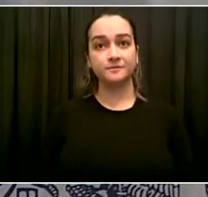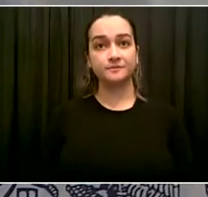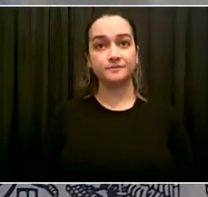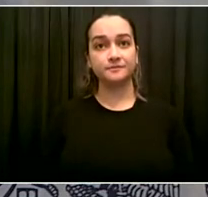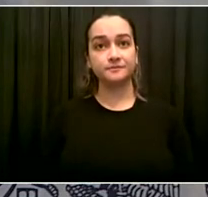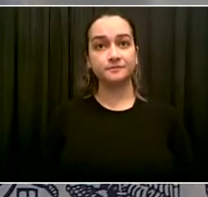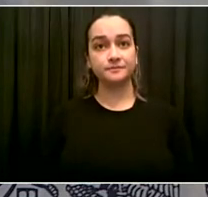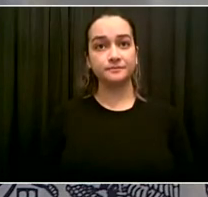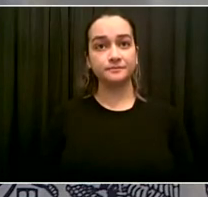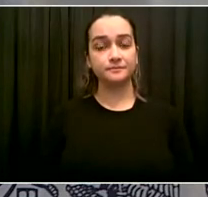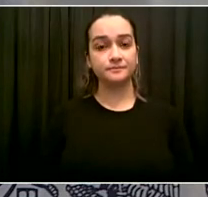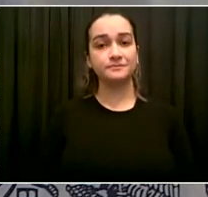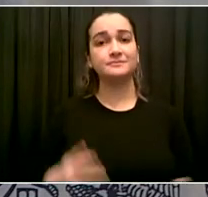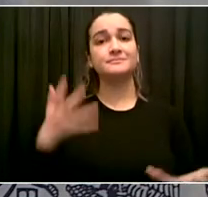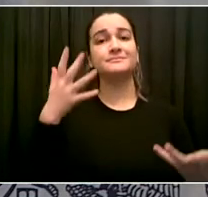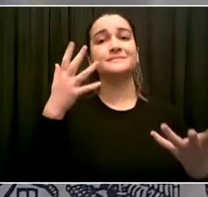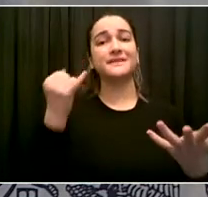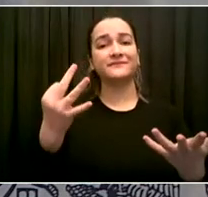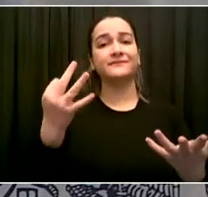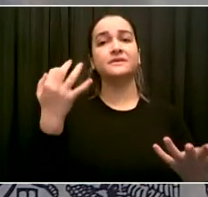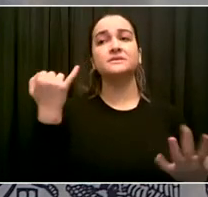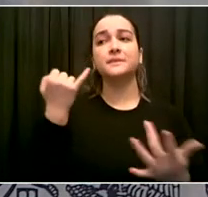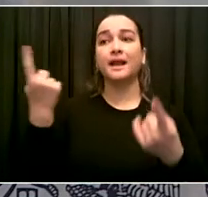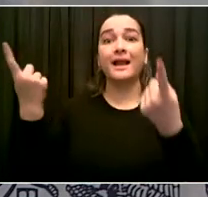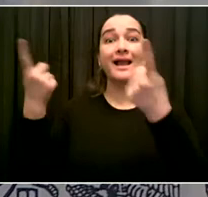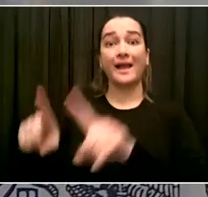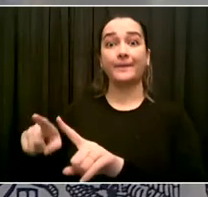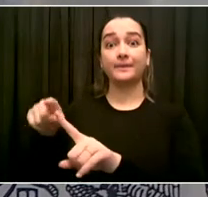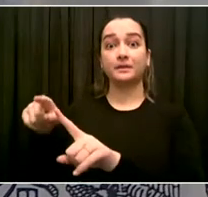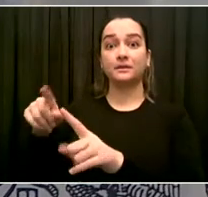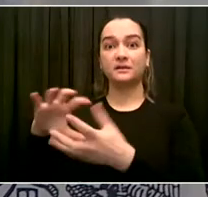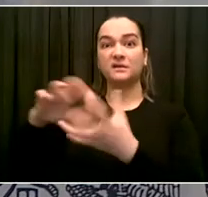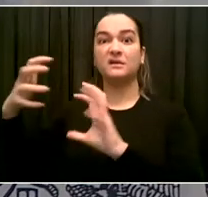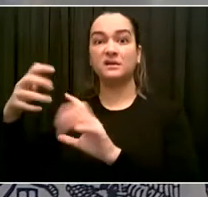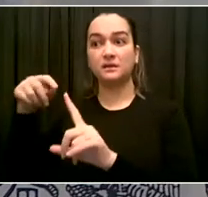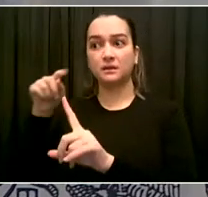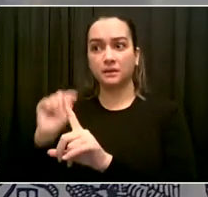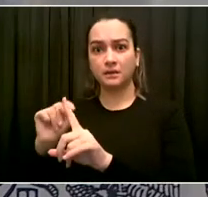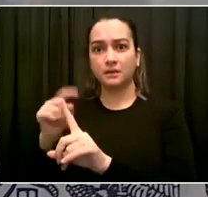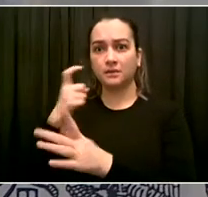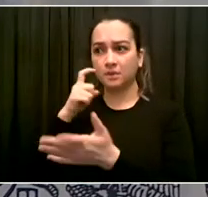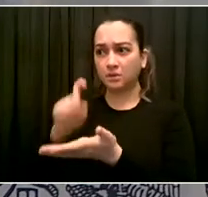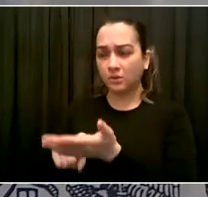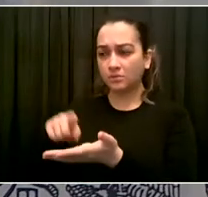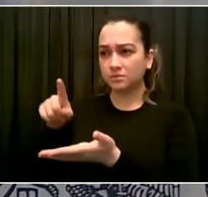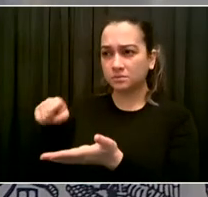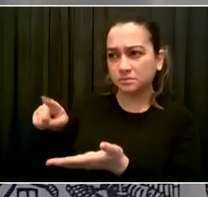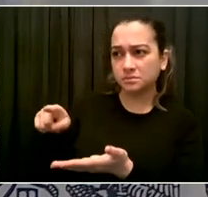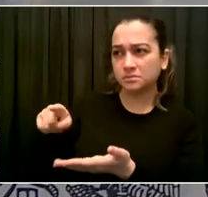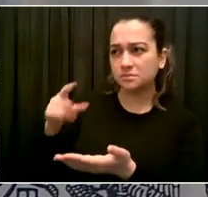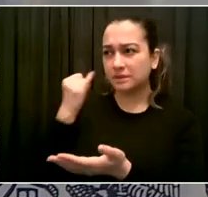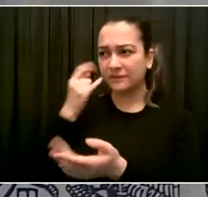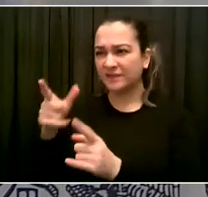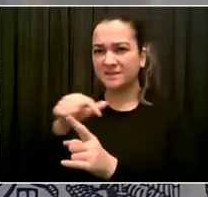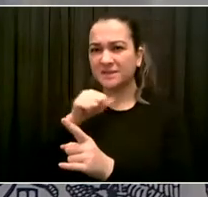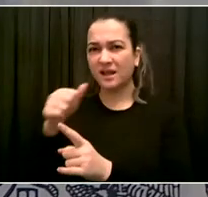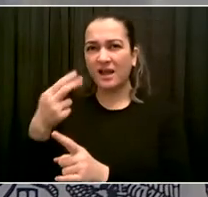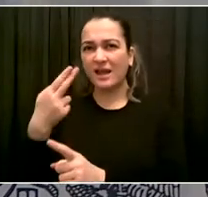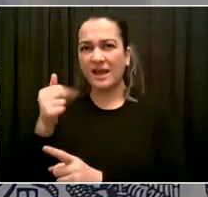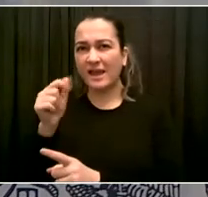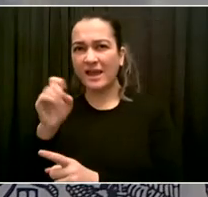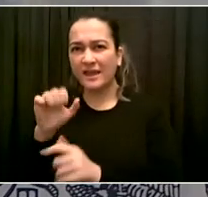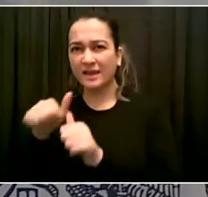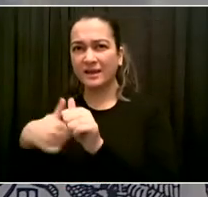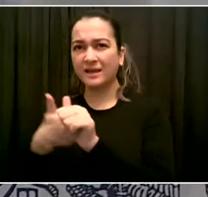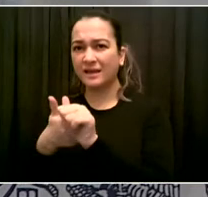by the city, whether it's NYPD or another agency, and being told that what they've done was very hurtful to another person and